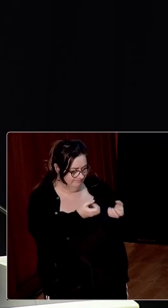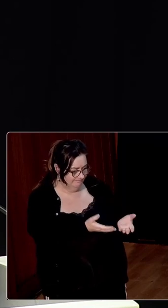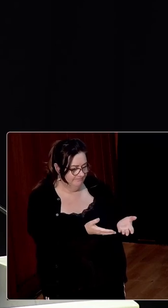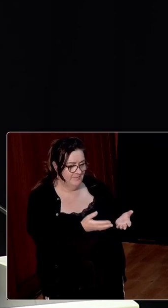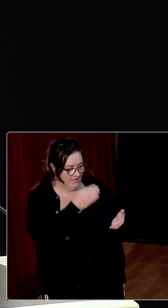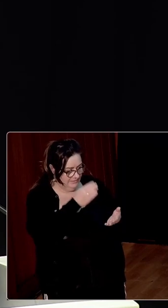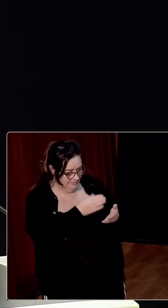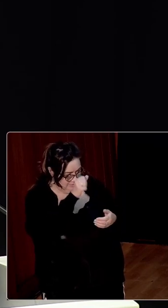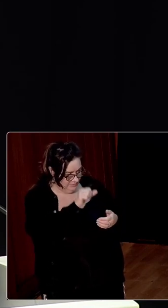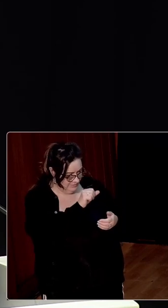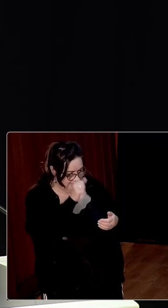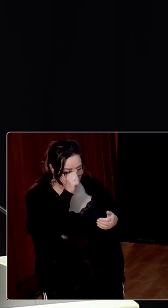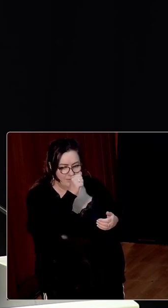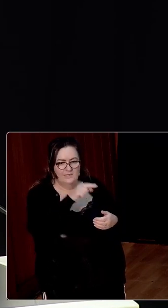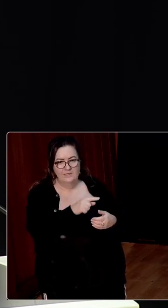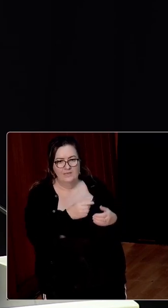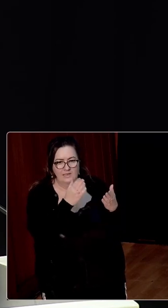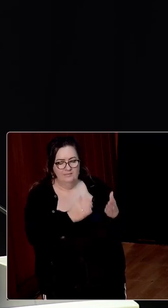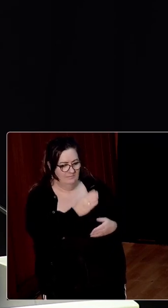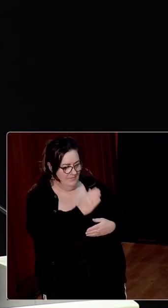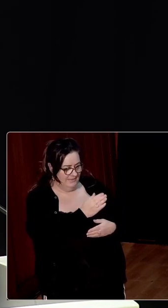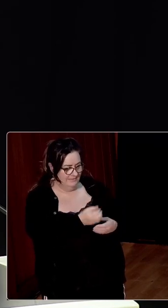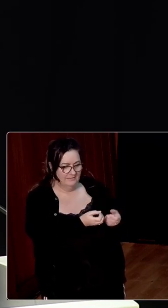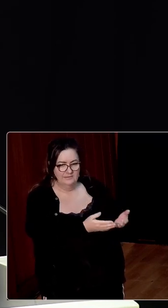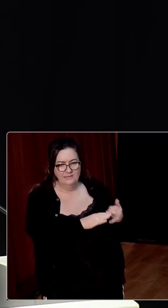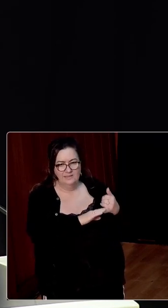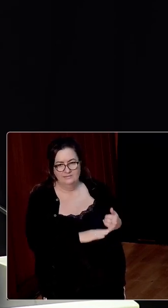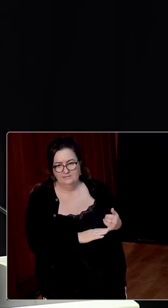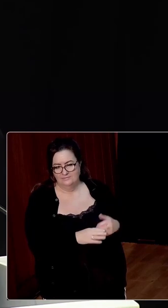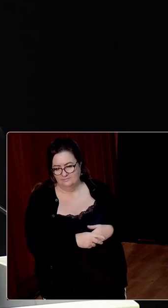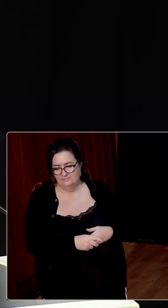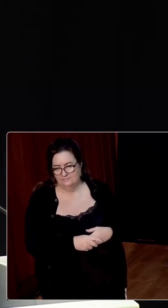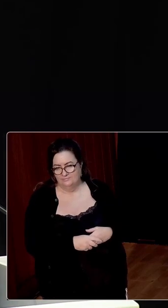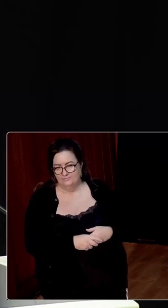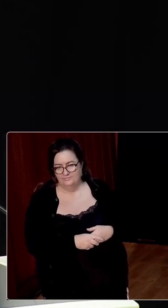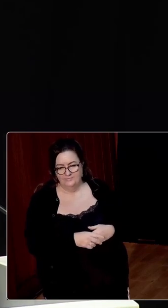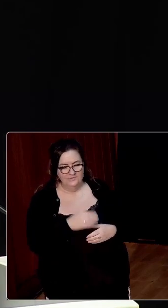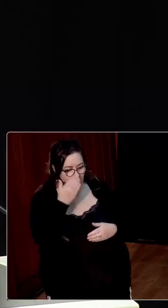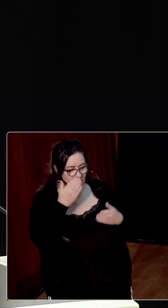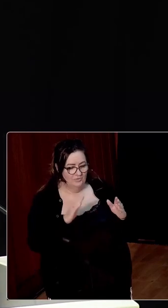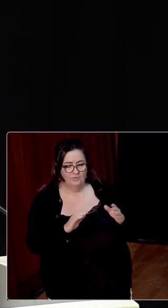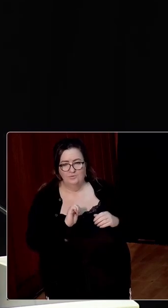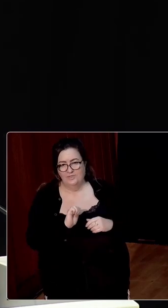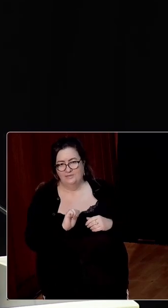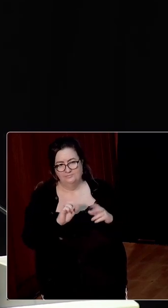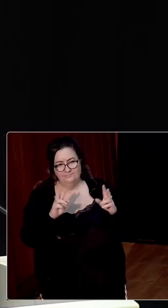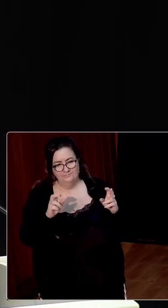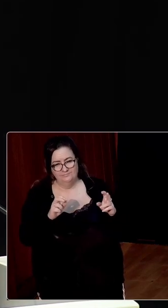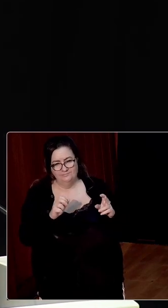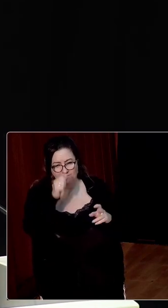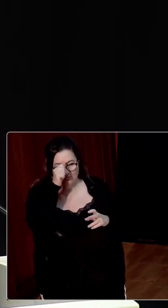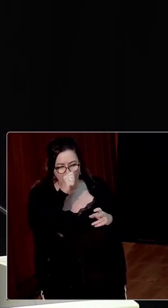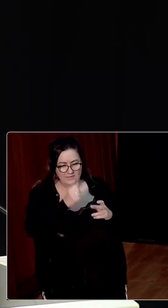him and gave him the last blessing. These two aspects, an indication of the centrality of these rites of passage